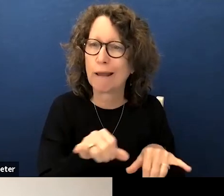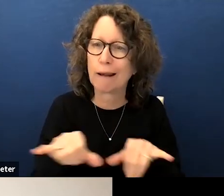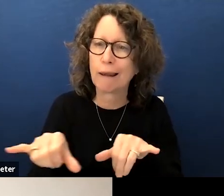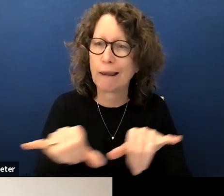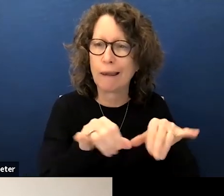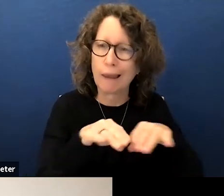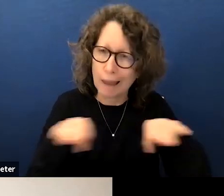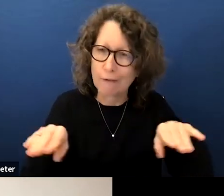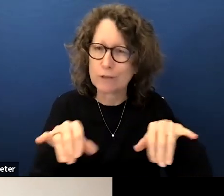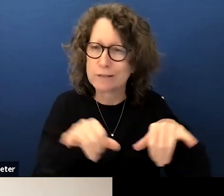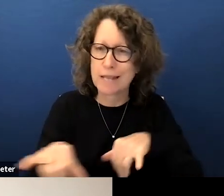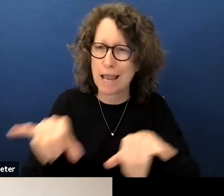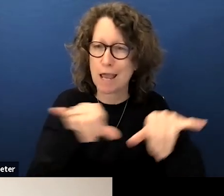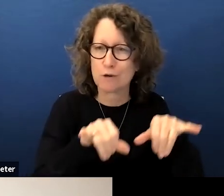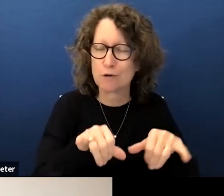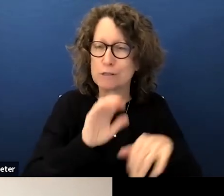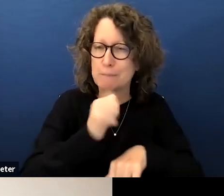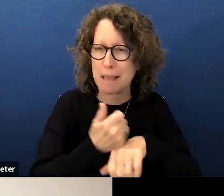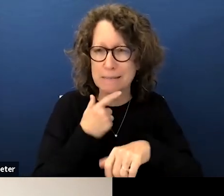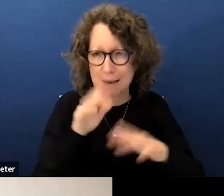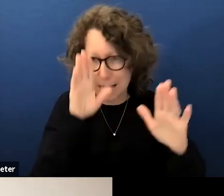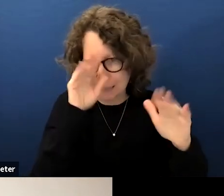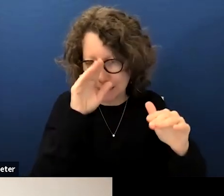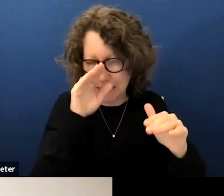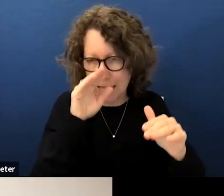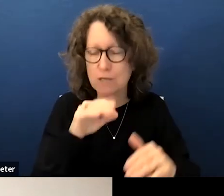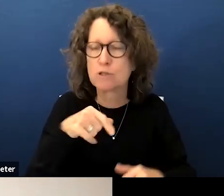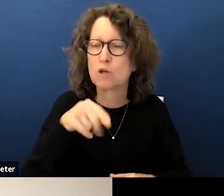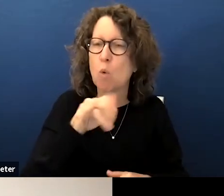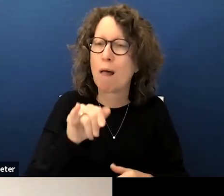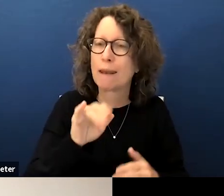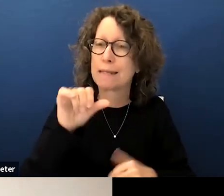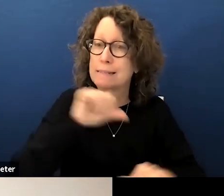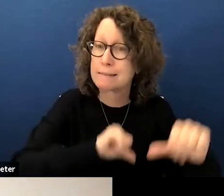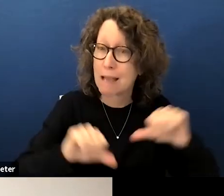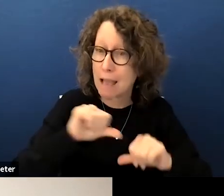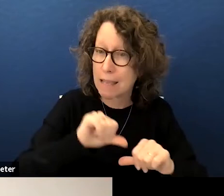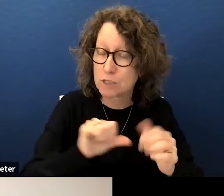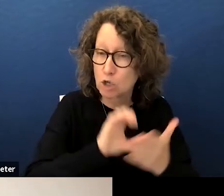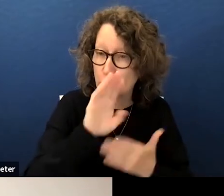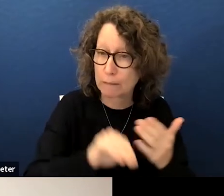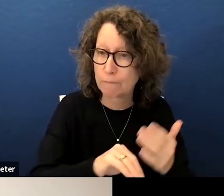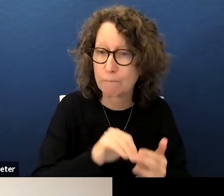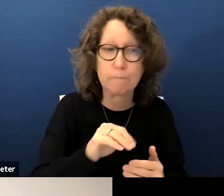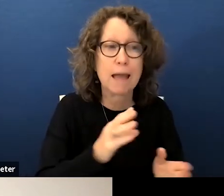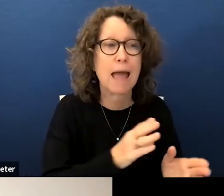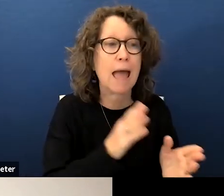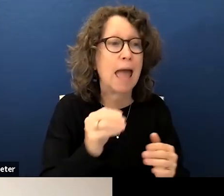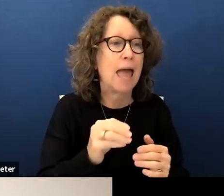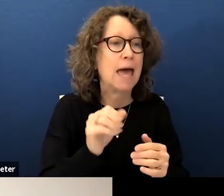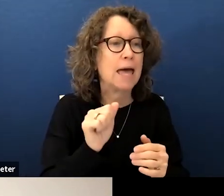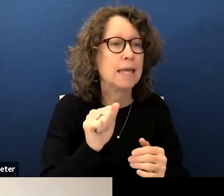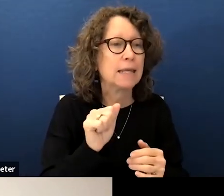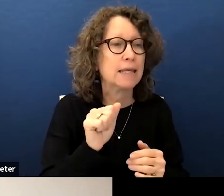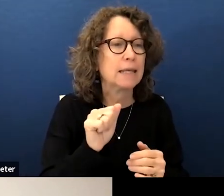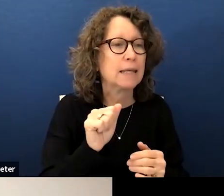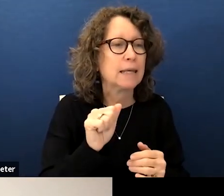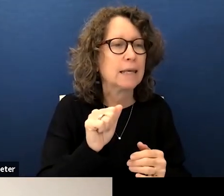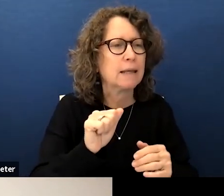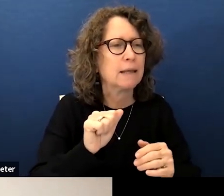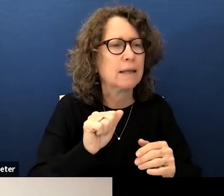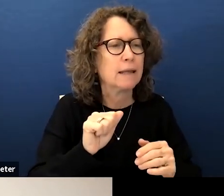expectations through quality science curriculum for designated eld and asset-based instructional